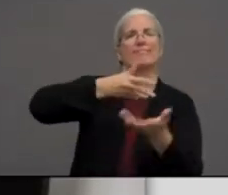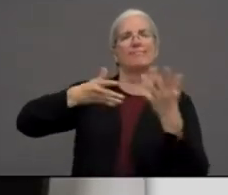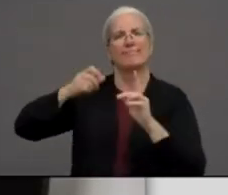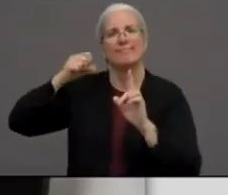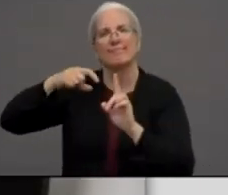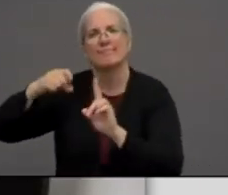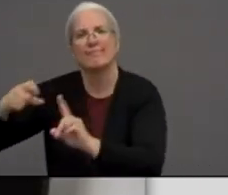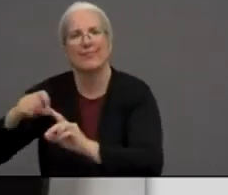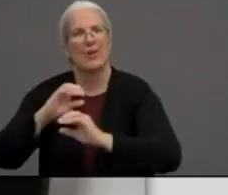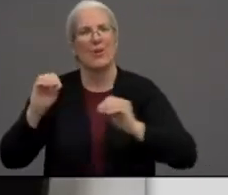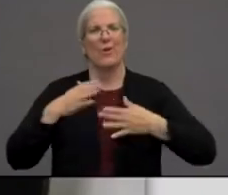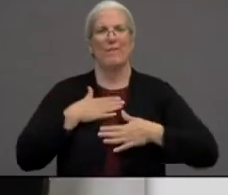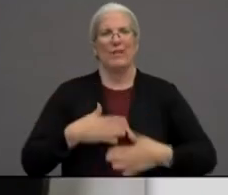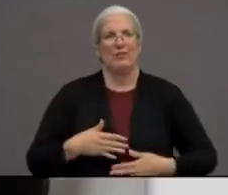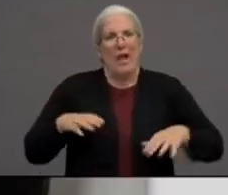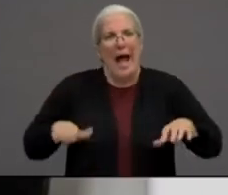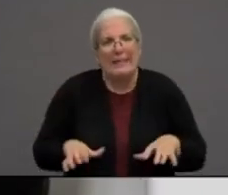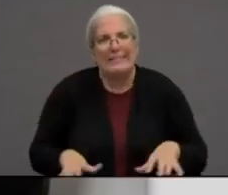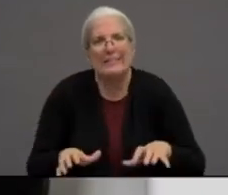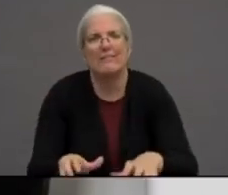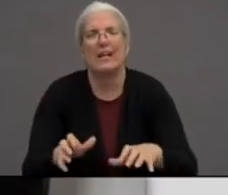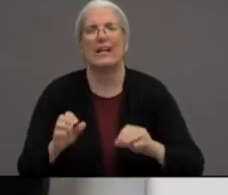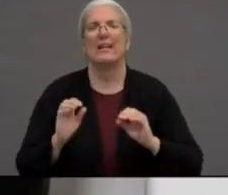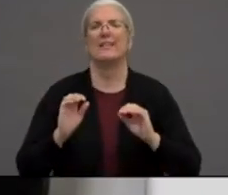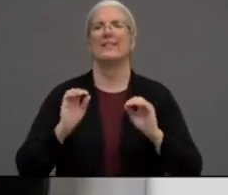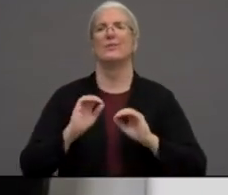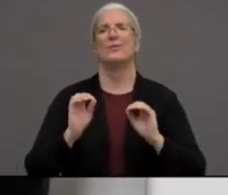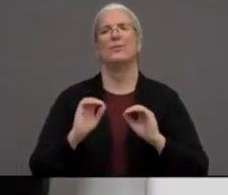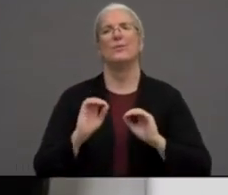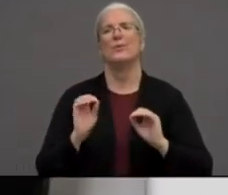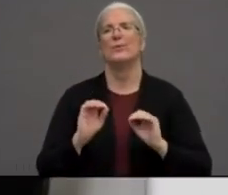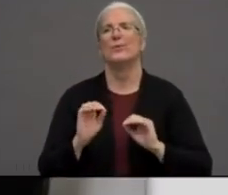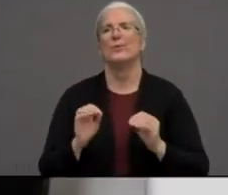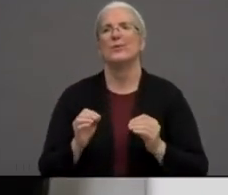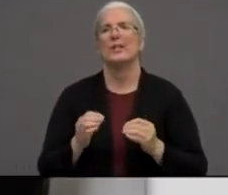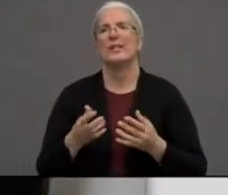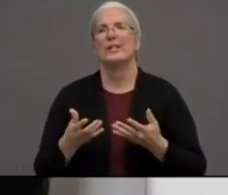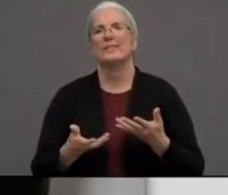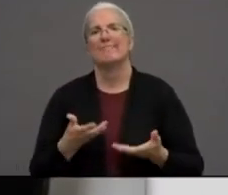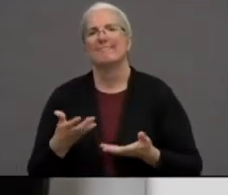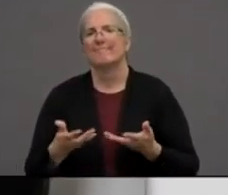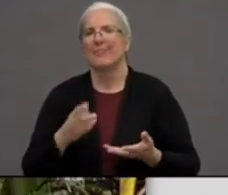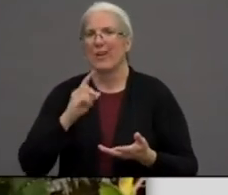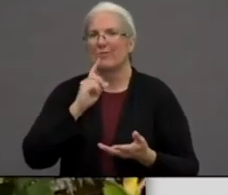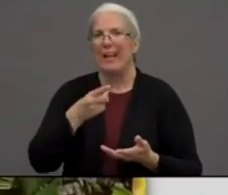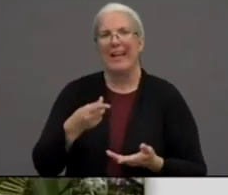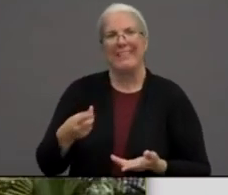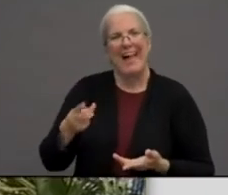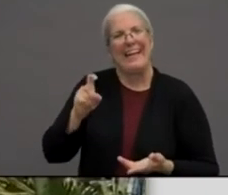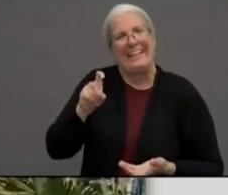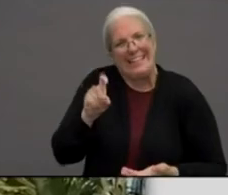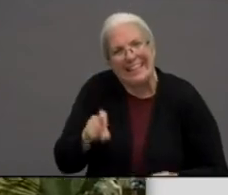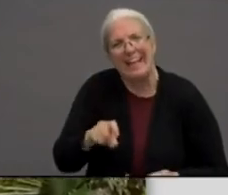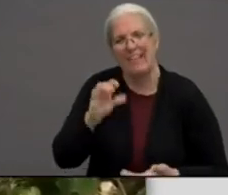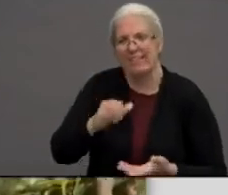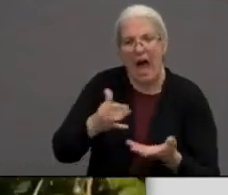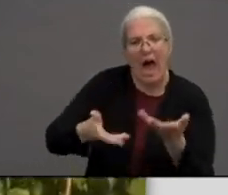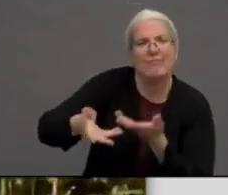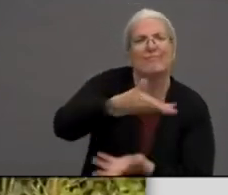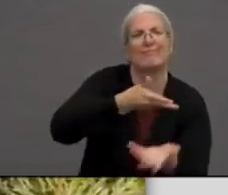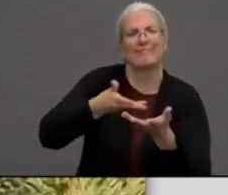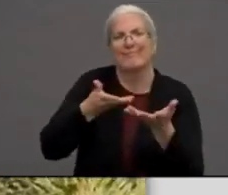This is someone who is like, craving that interaction with other folks, someone who has a lot of energy.